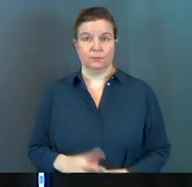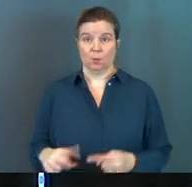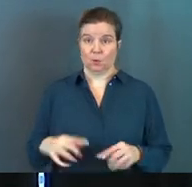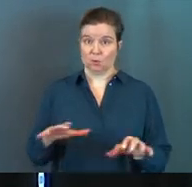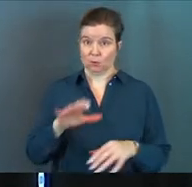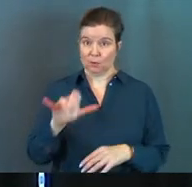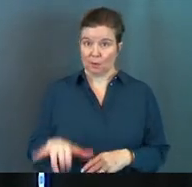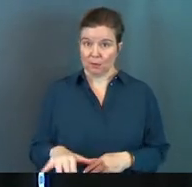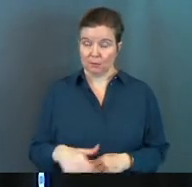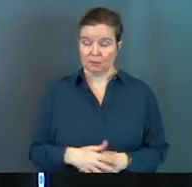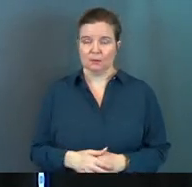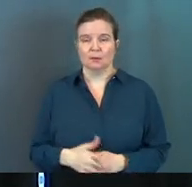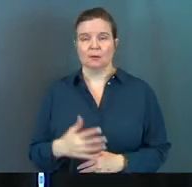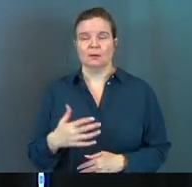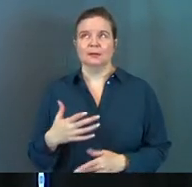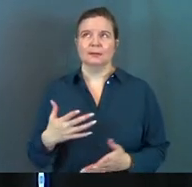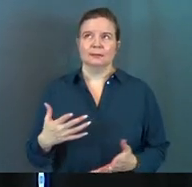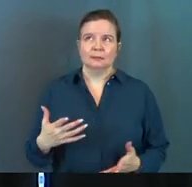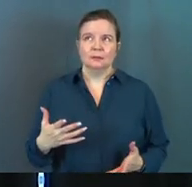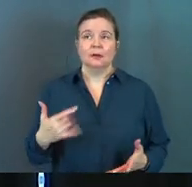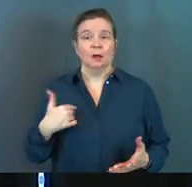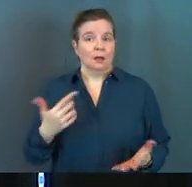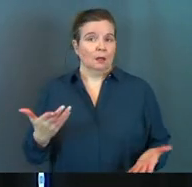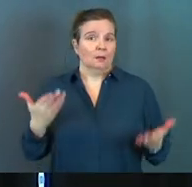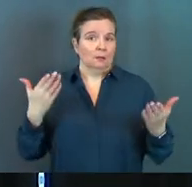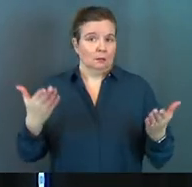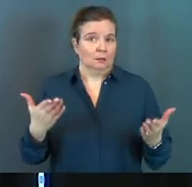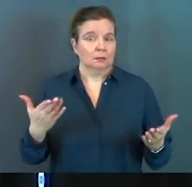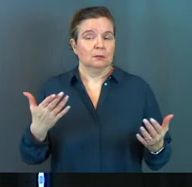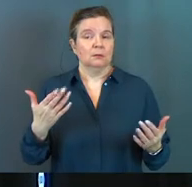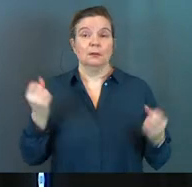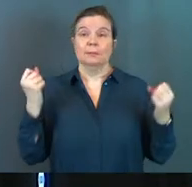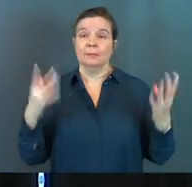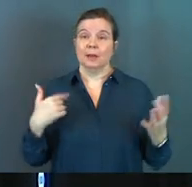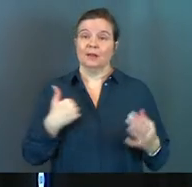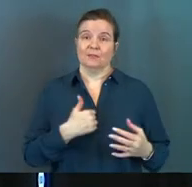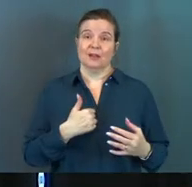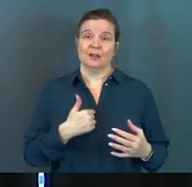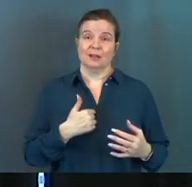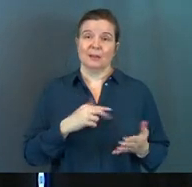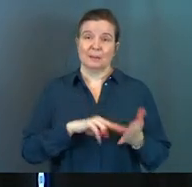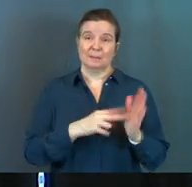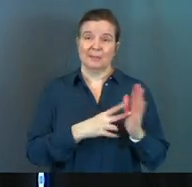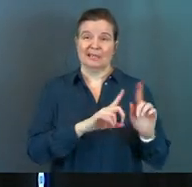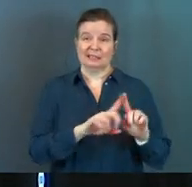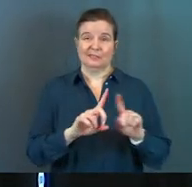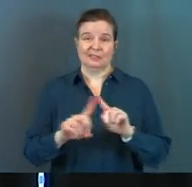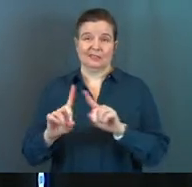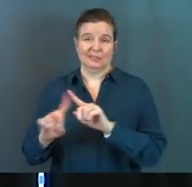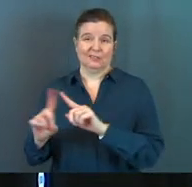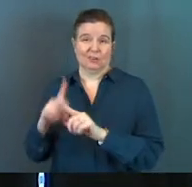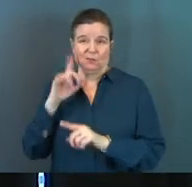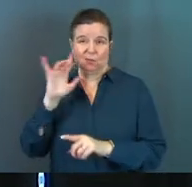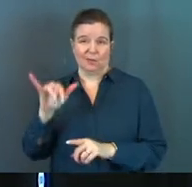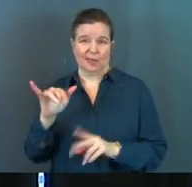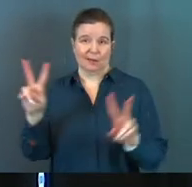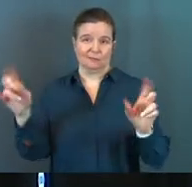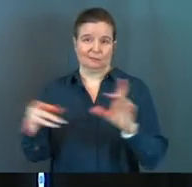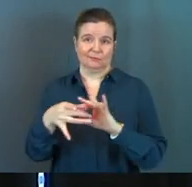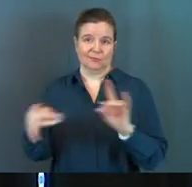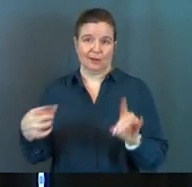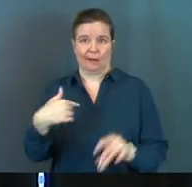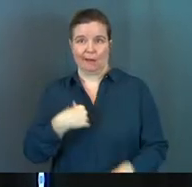When you do that, I propose to you, many of us mean different things in that phrase, because I said so.